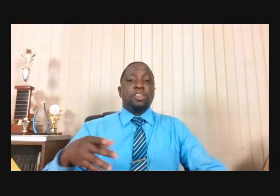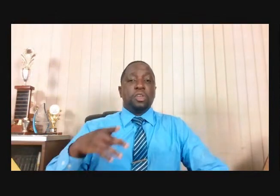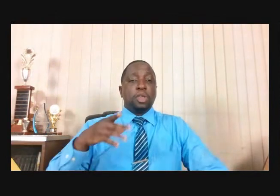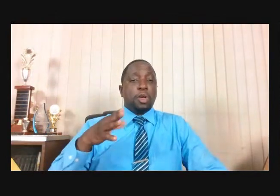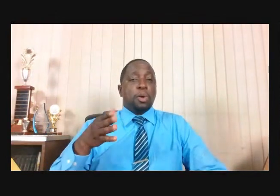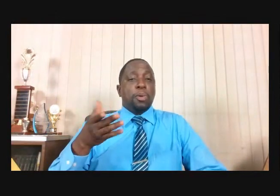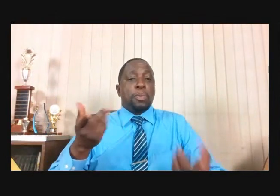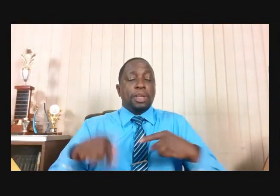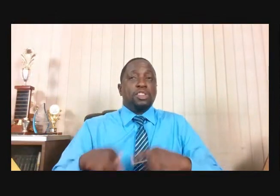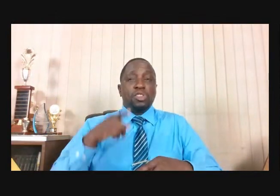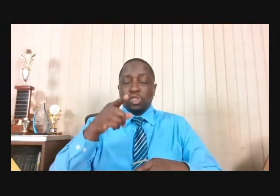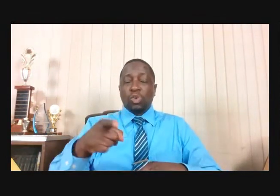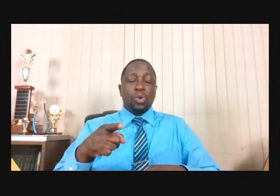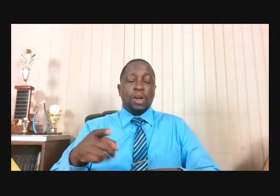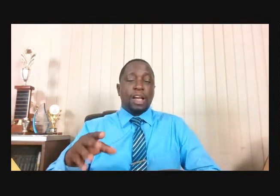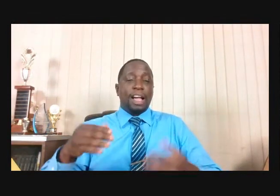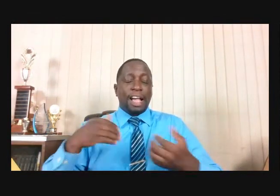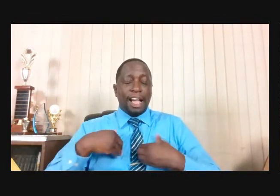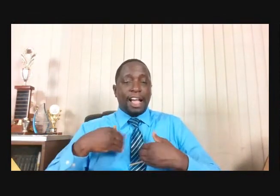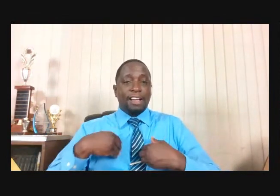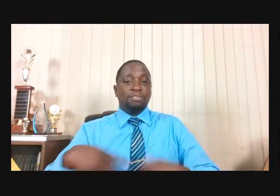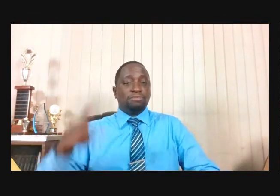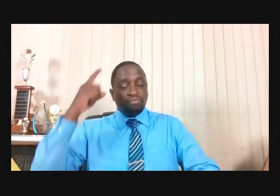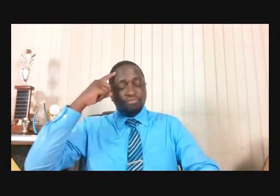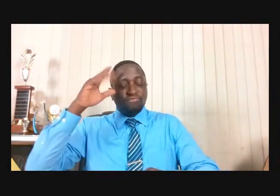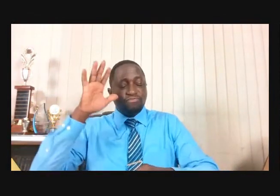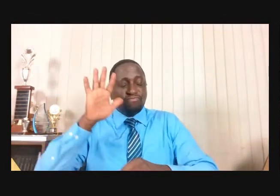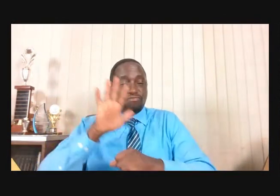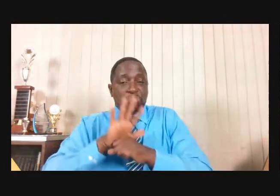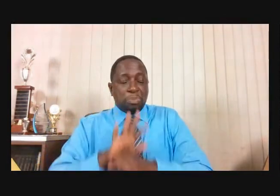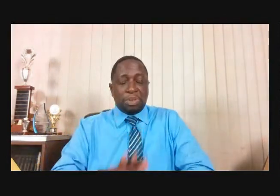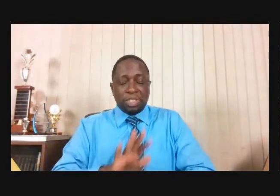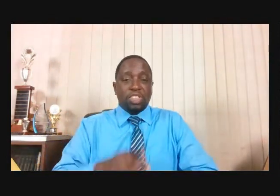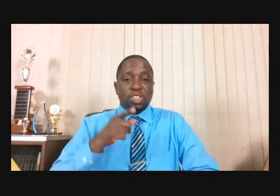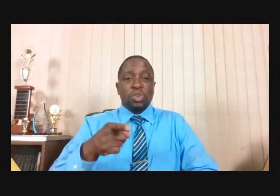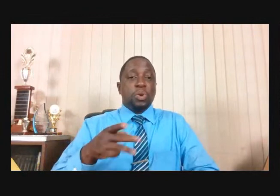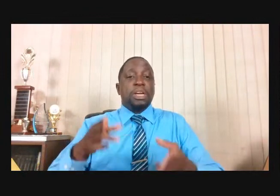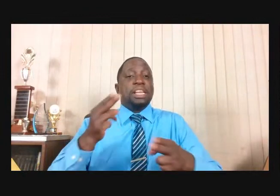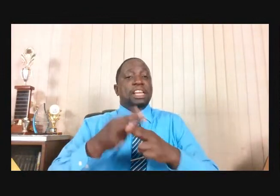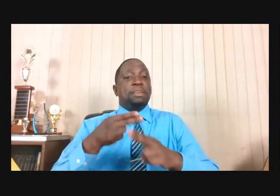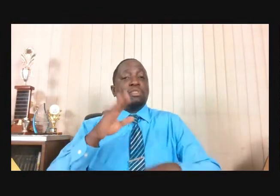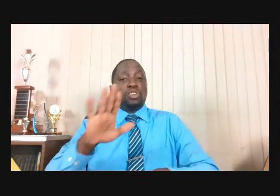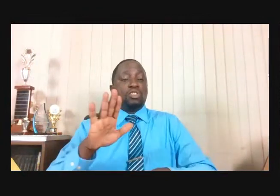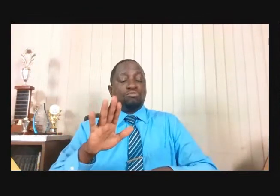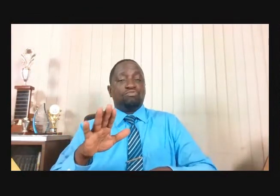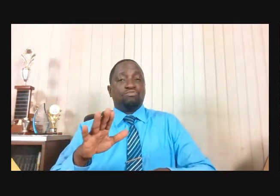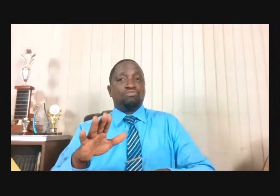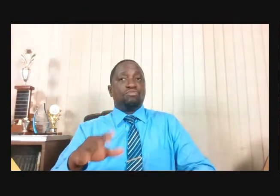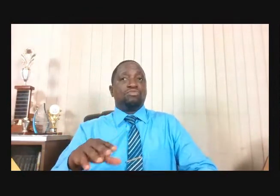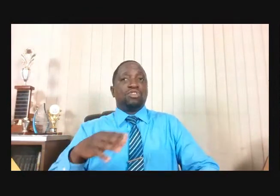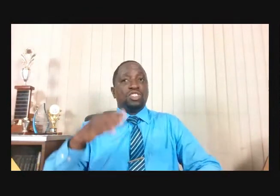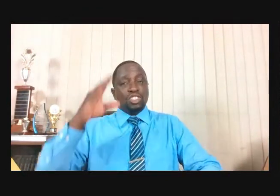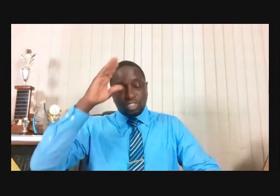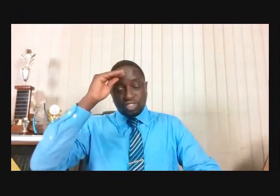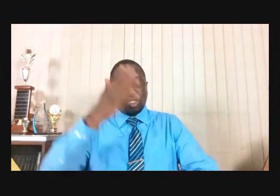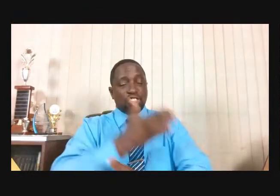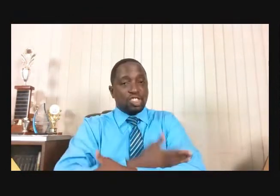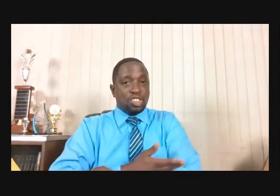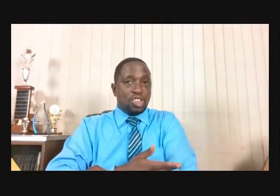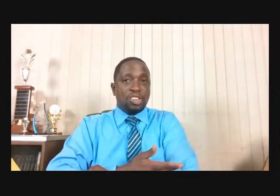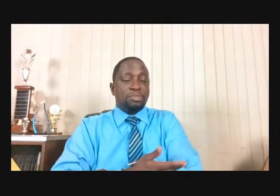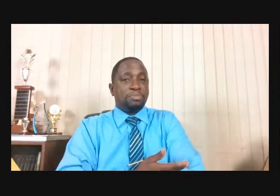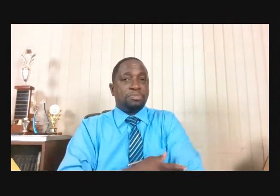named your son Gershom, which means stranger in a strange land. You were